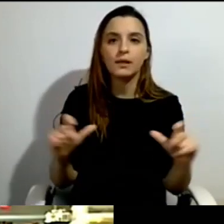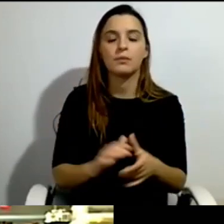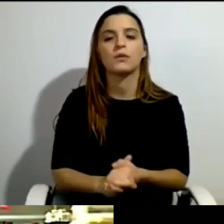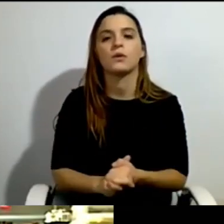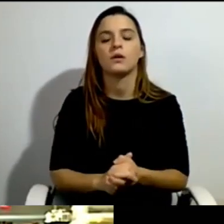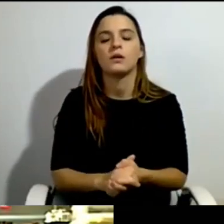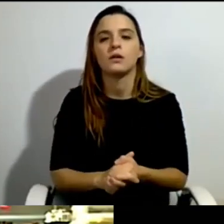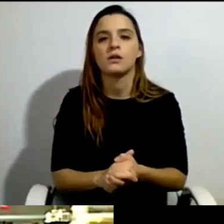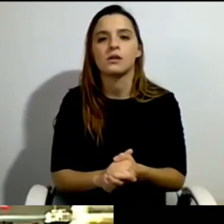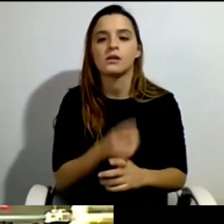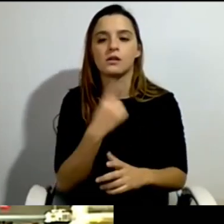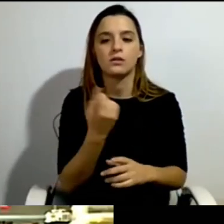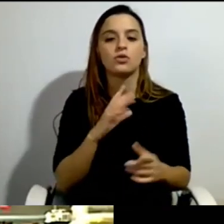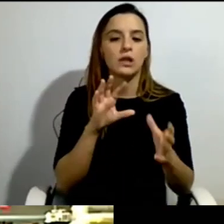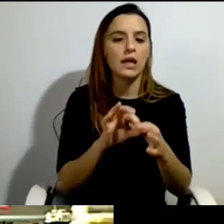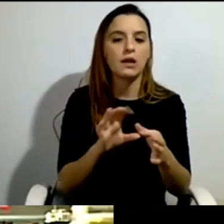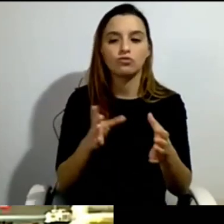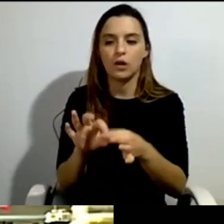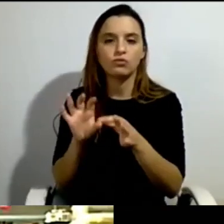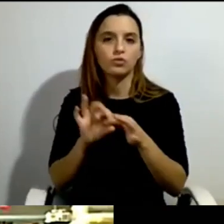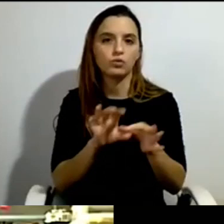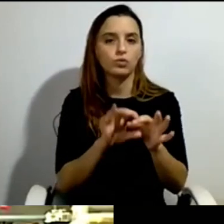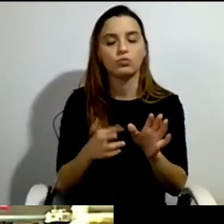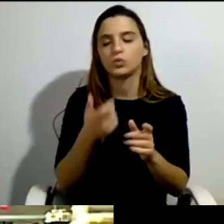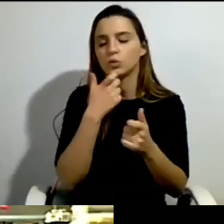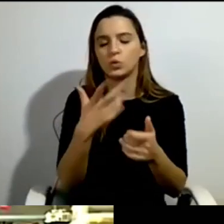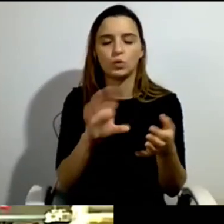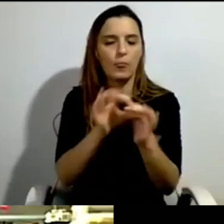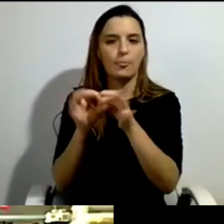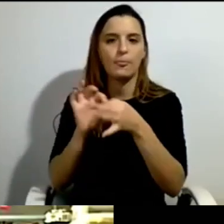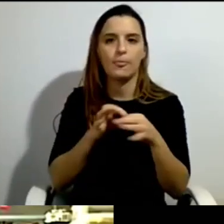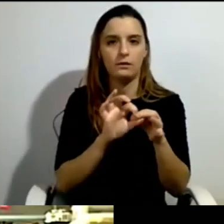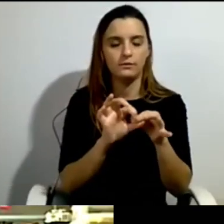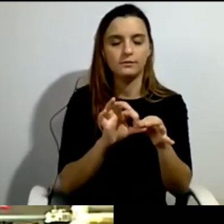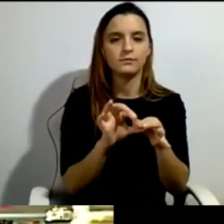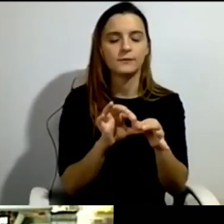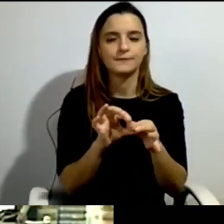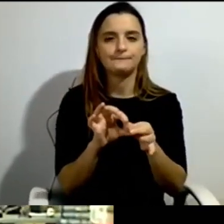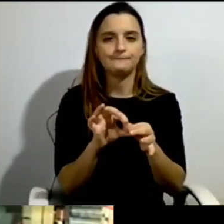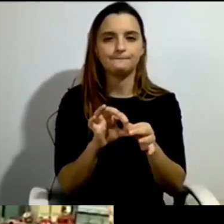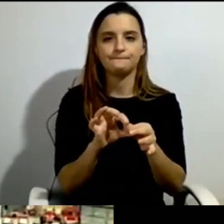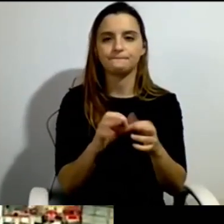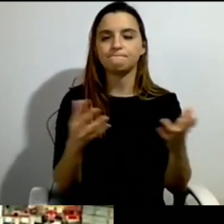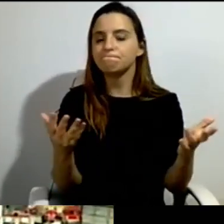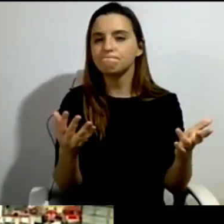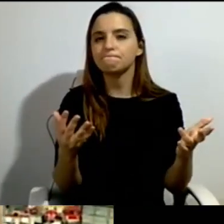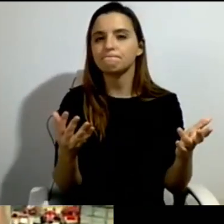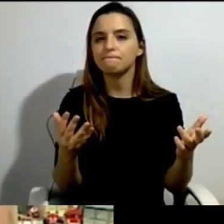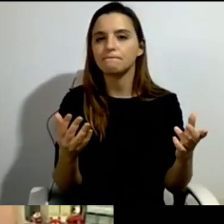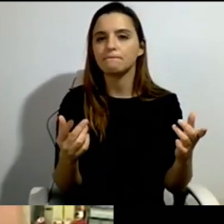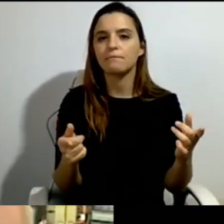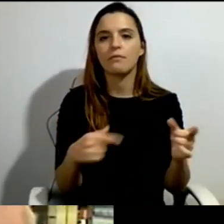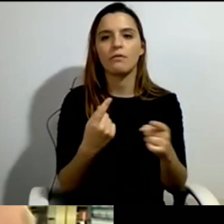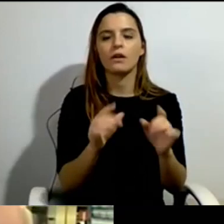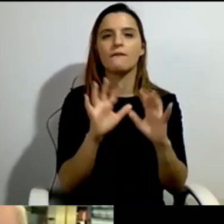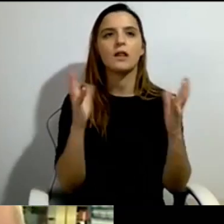fighting for the personal assistance was one approach, but one central approach. Now I'll be a little bit about